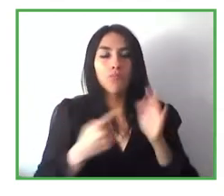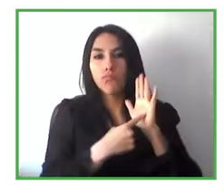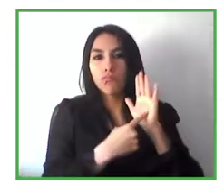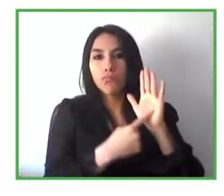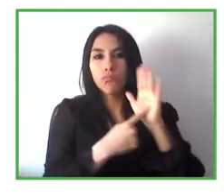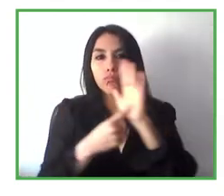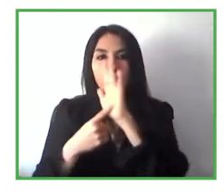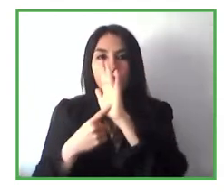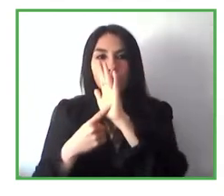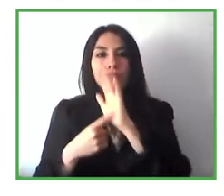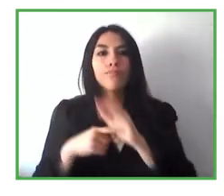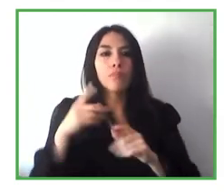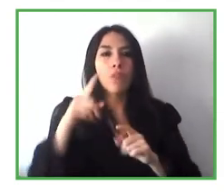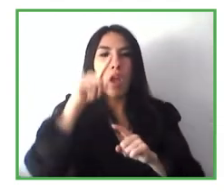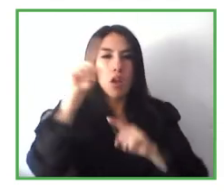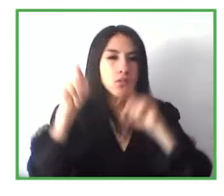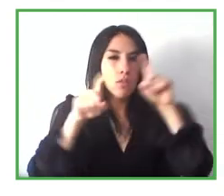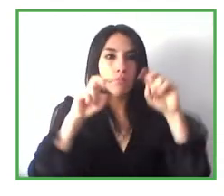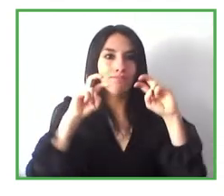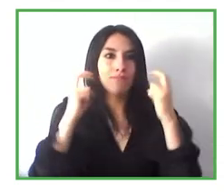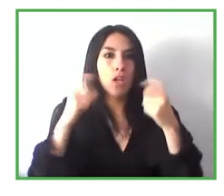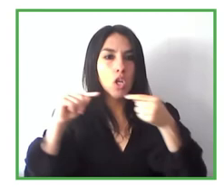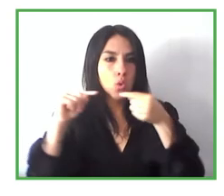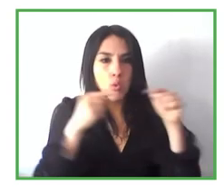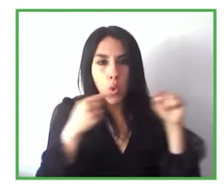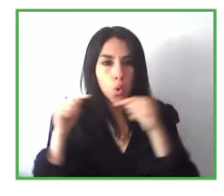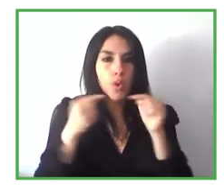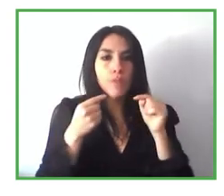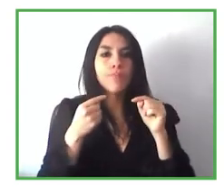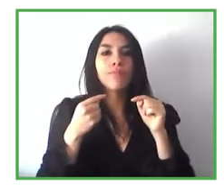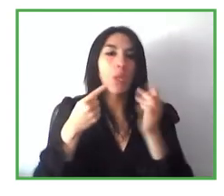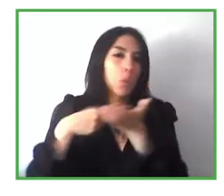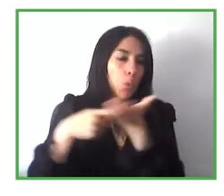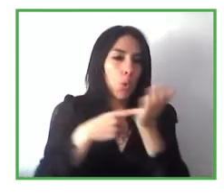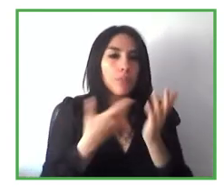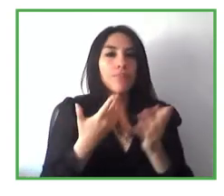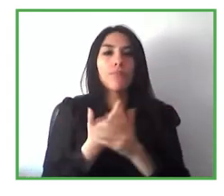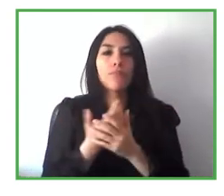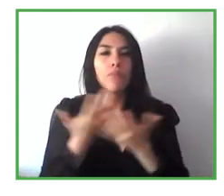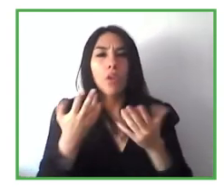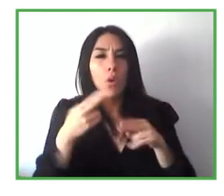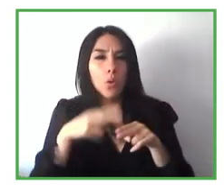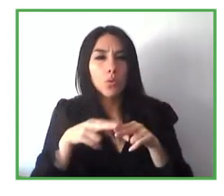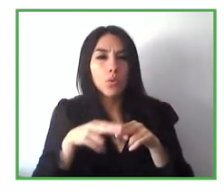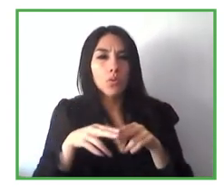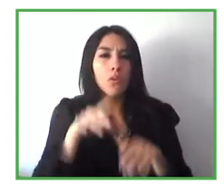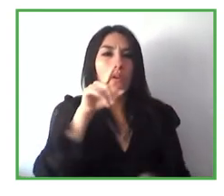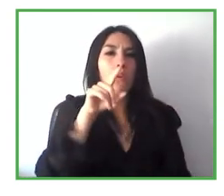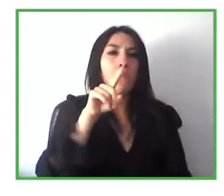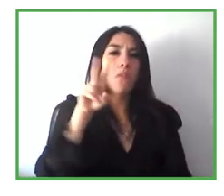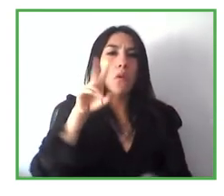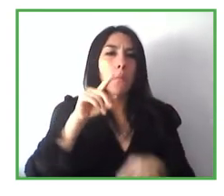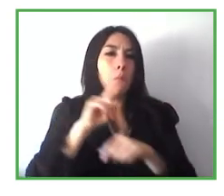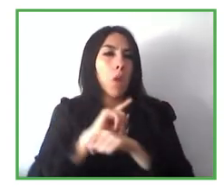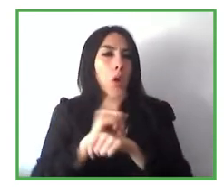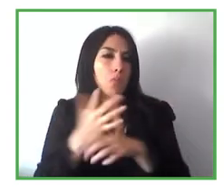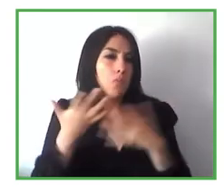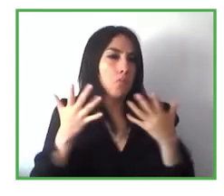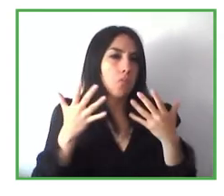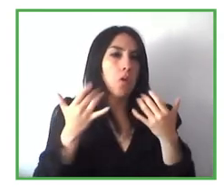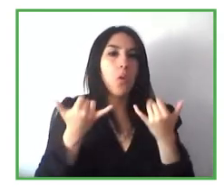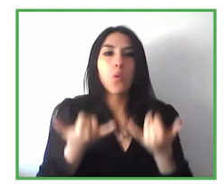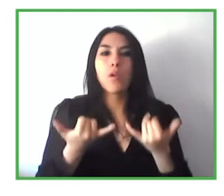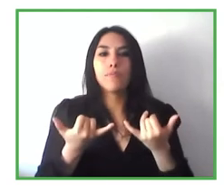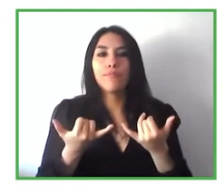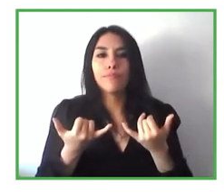We are going to go to the questions for the panel. We have about 12 minutes for this part and